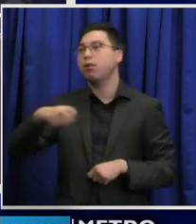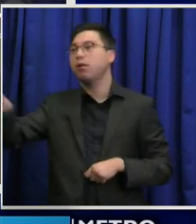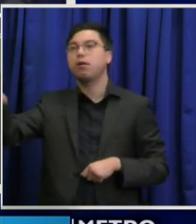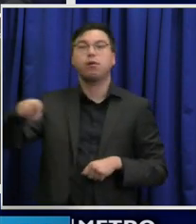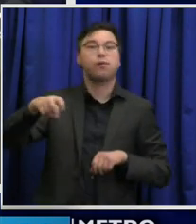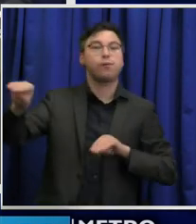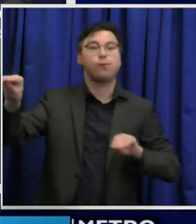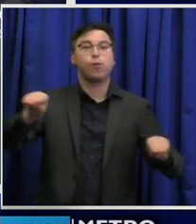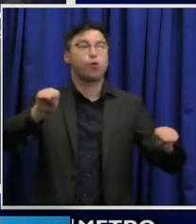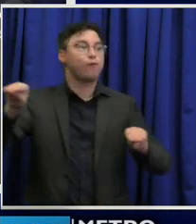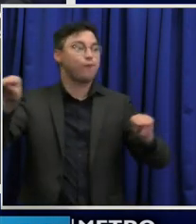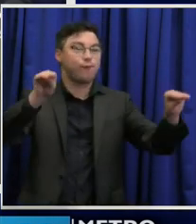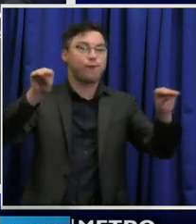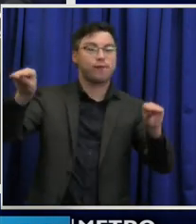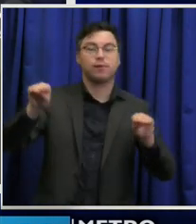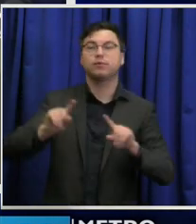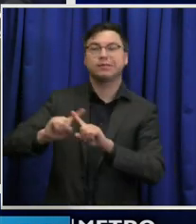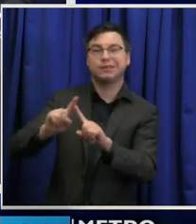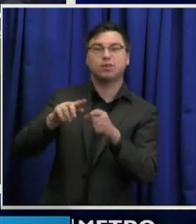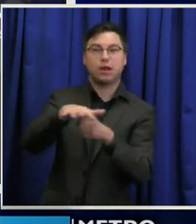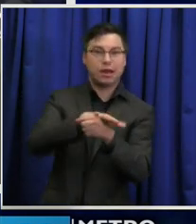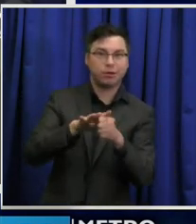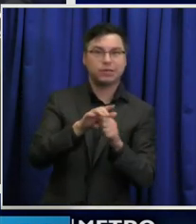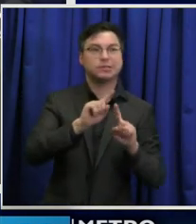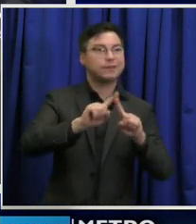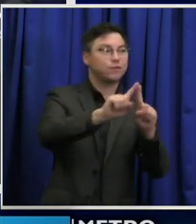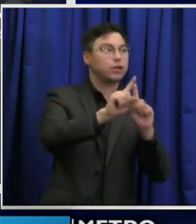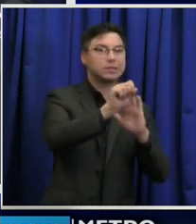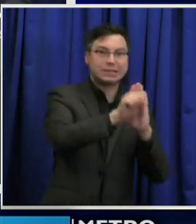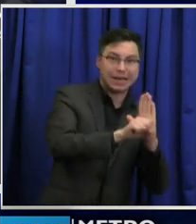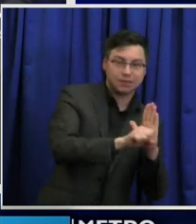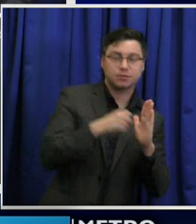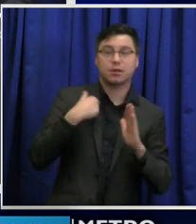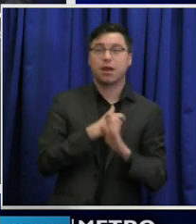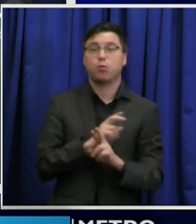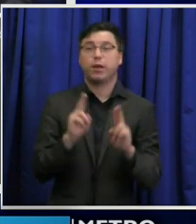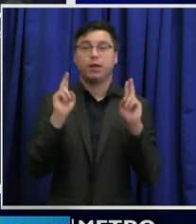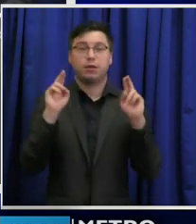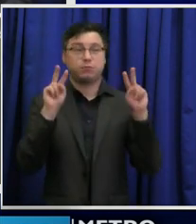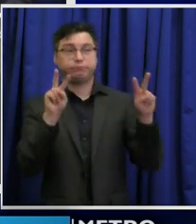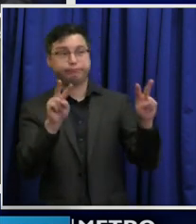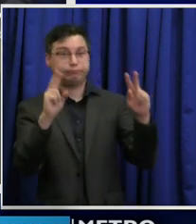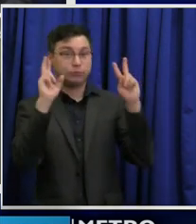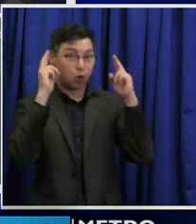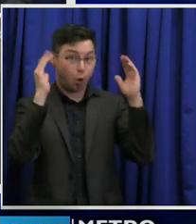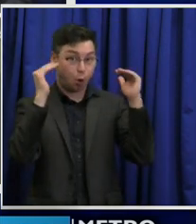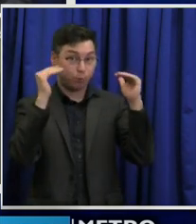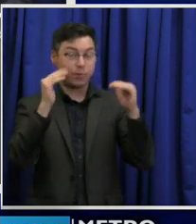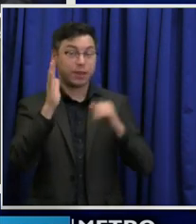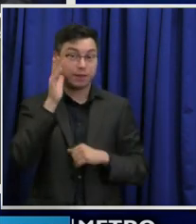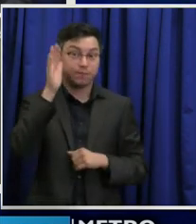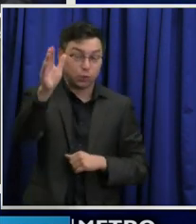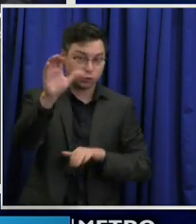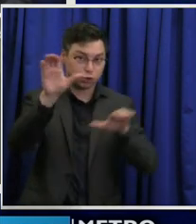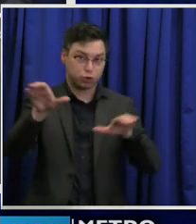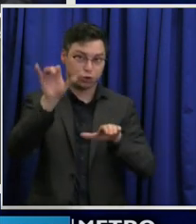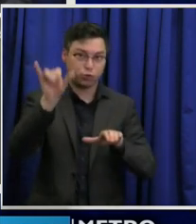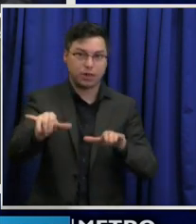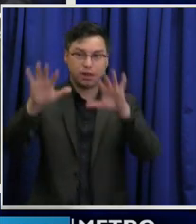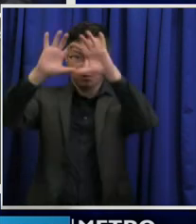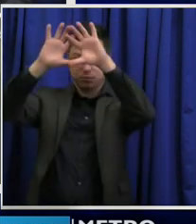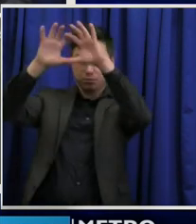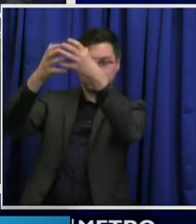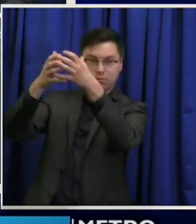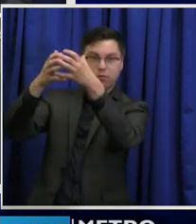and state lines. And we hope in the future that we do that. And then let me say I'm super